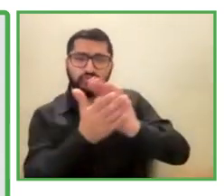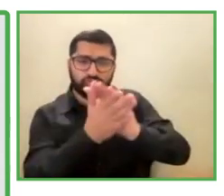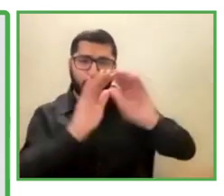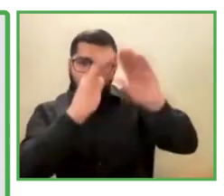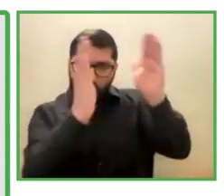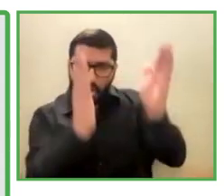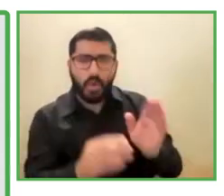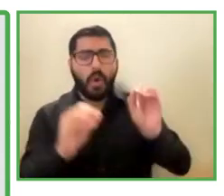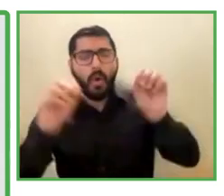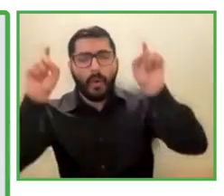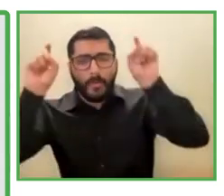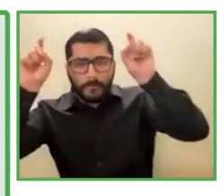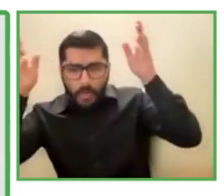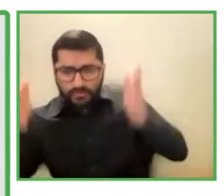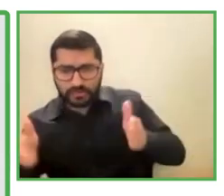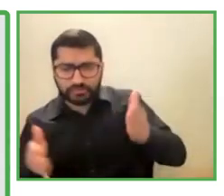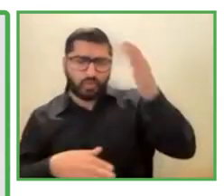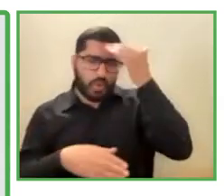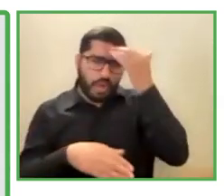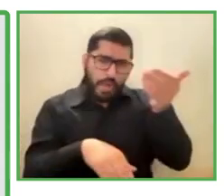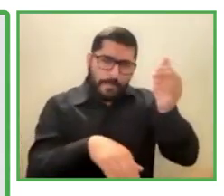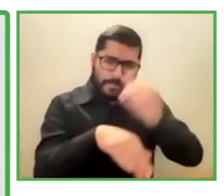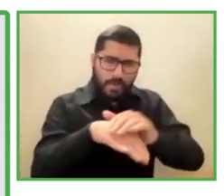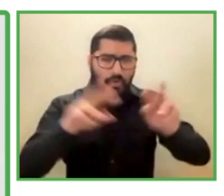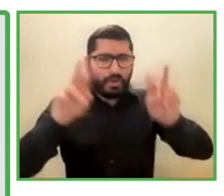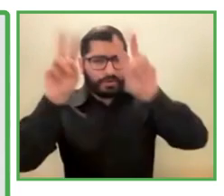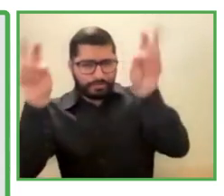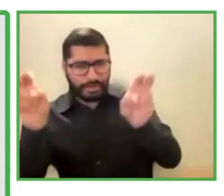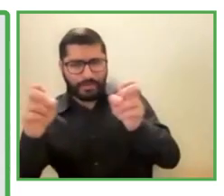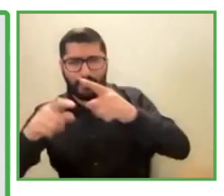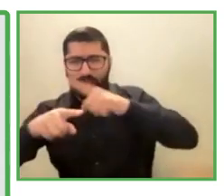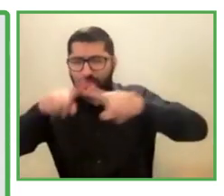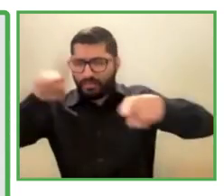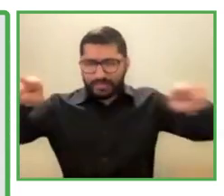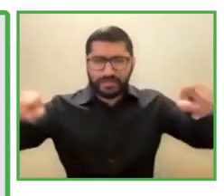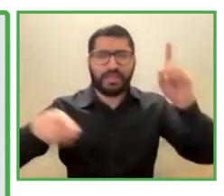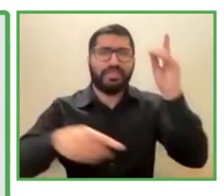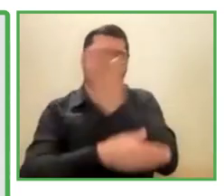Because they were receiving information from different professionals at school.